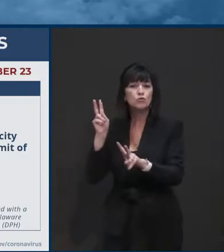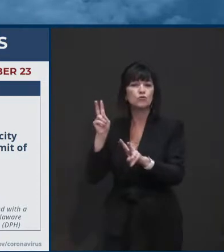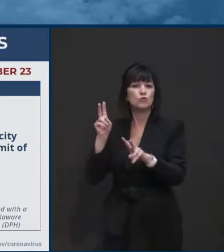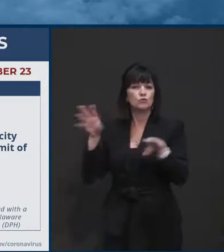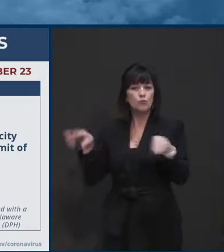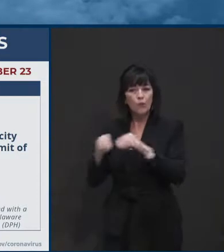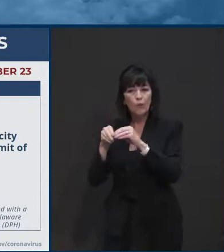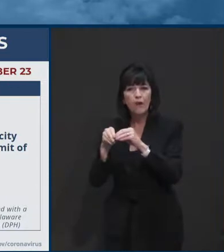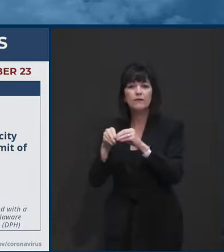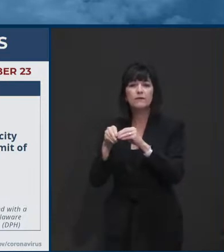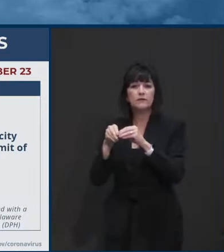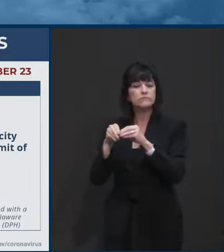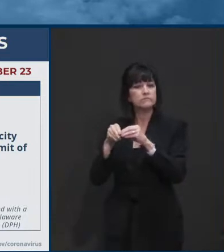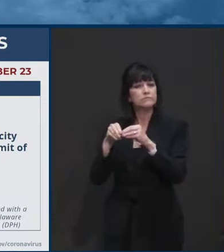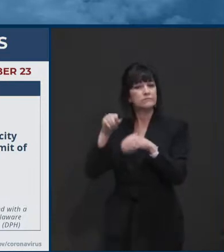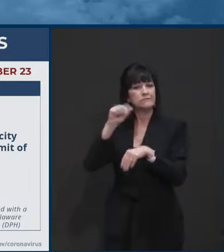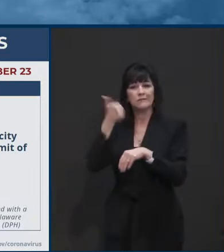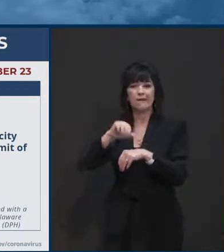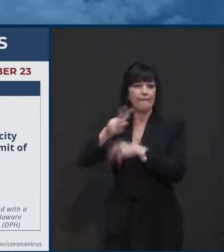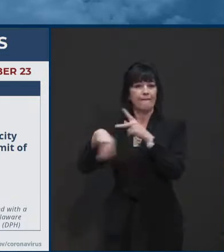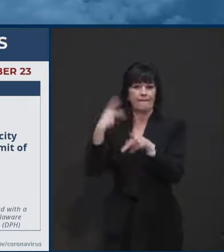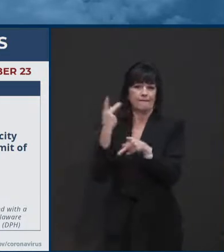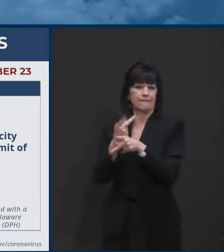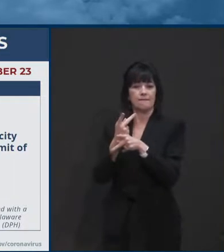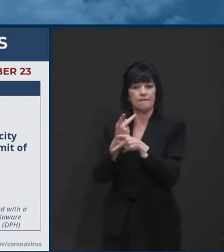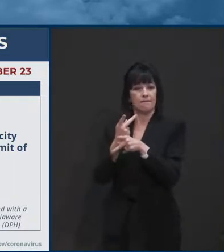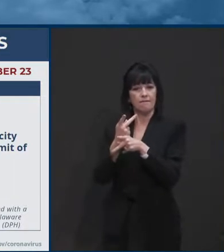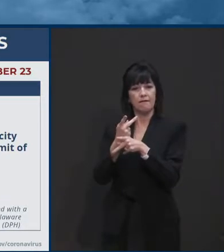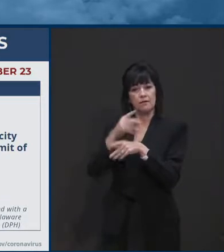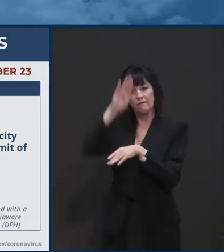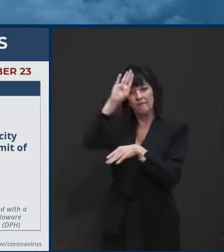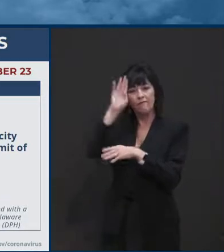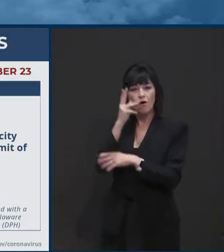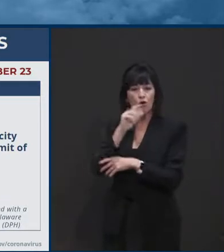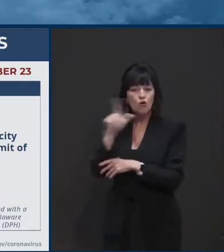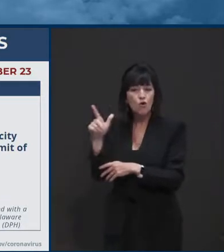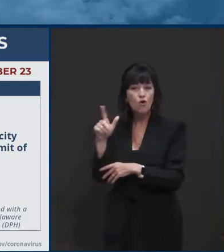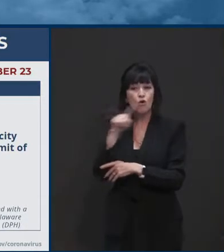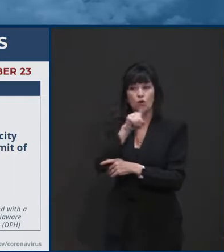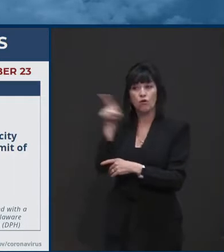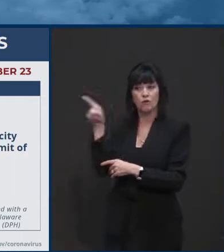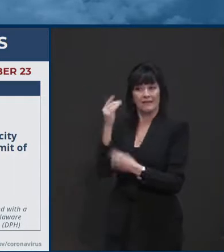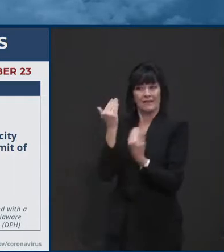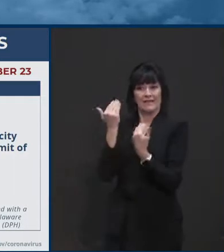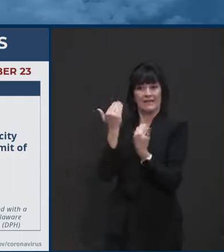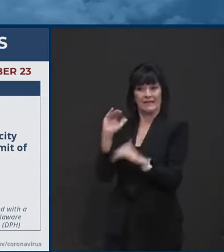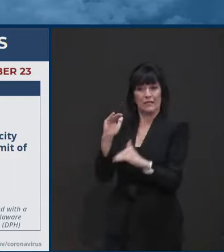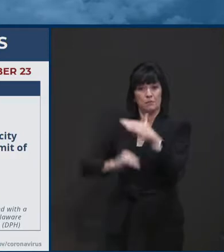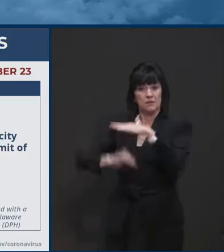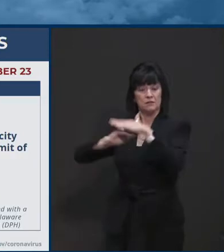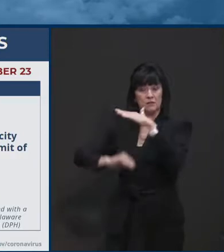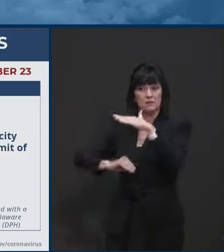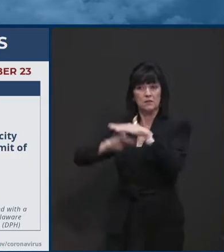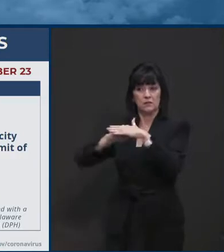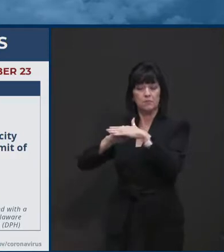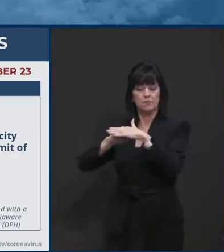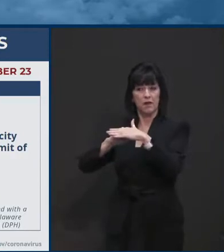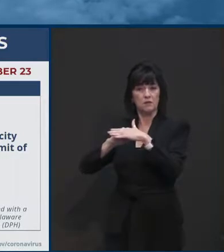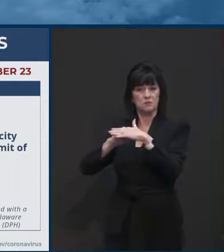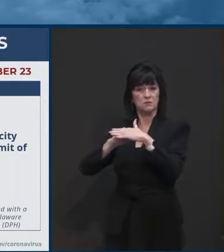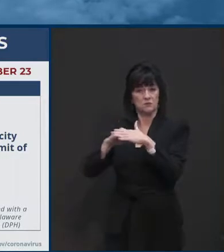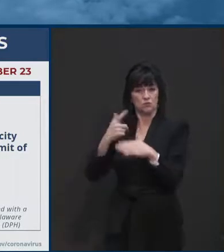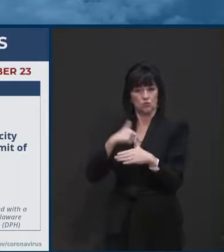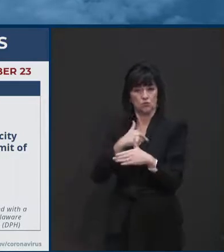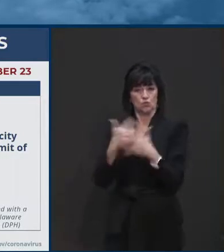halls. The limit would be 30 percent of fire capacity and whatever that facility is, up to a limit